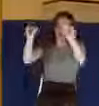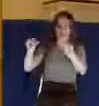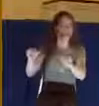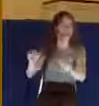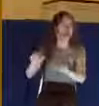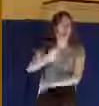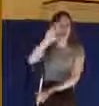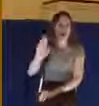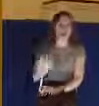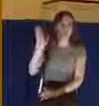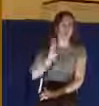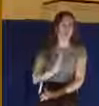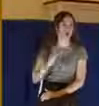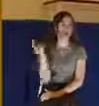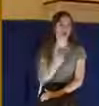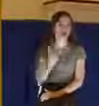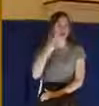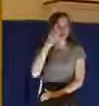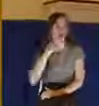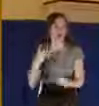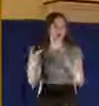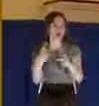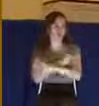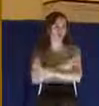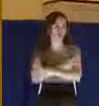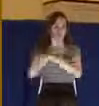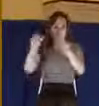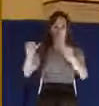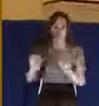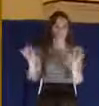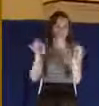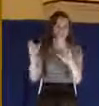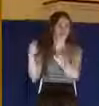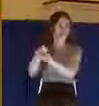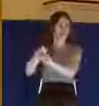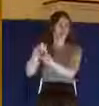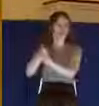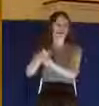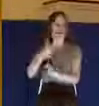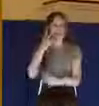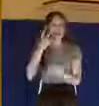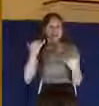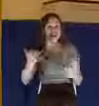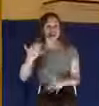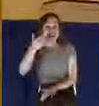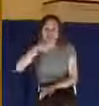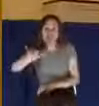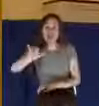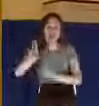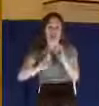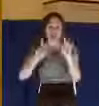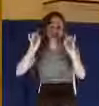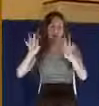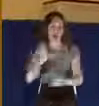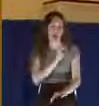these soldiers represent people today that still hate Christ. You realize that this world hates Christ.